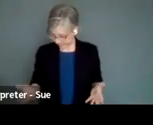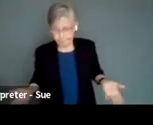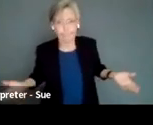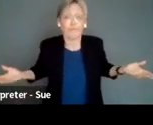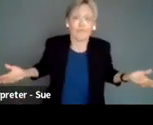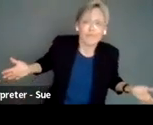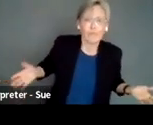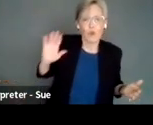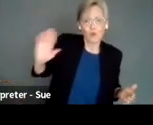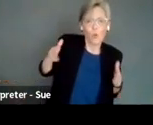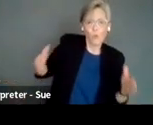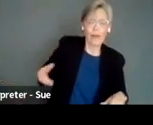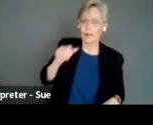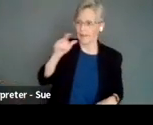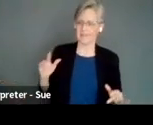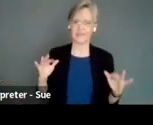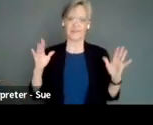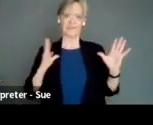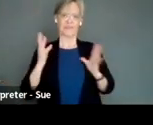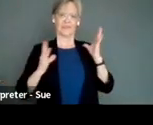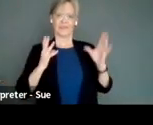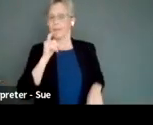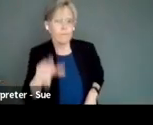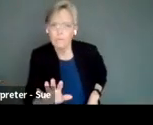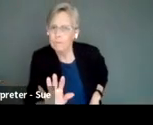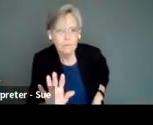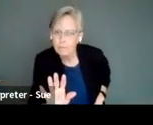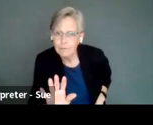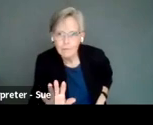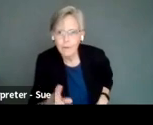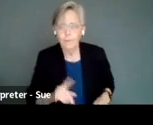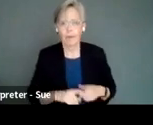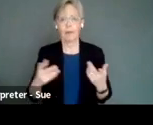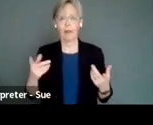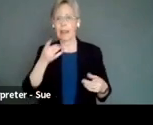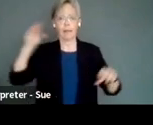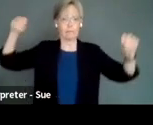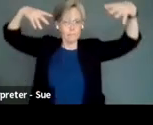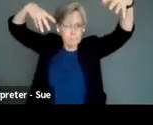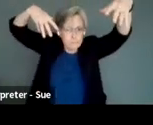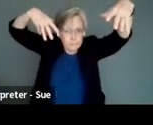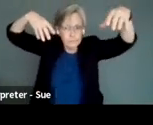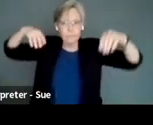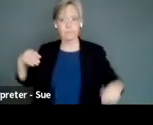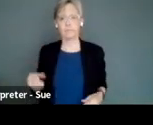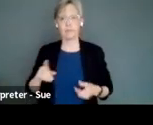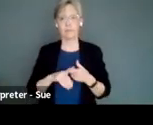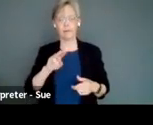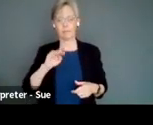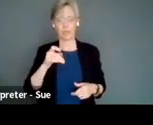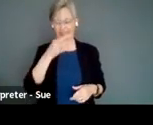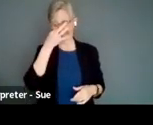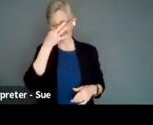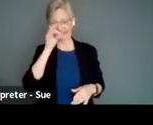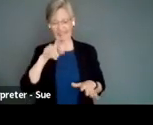as you are, and we will meet you where you are at. So we will leave the house lights on, we will smell Michelle stinky feet for two hours,